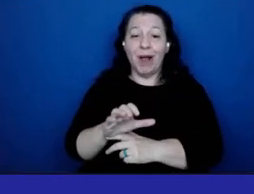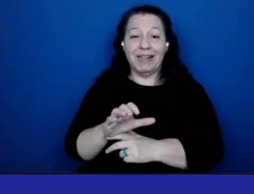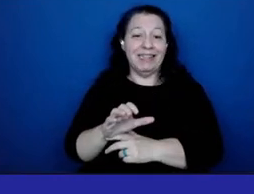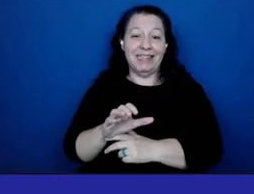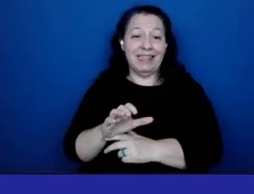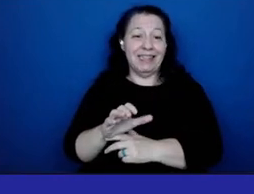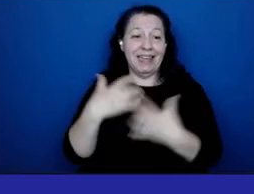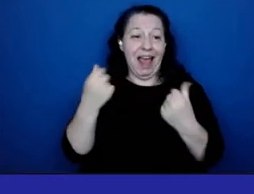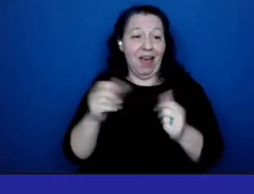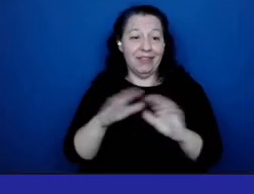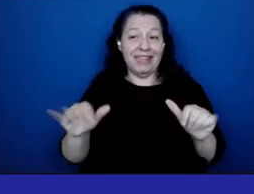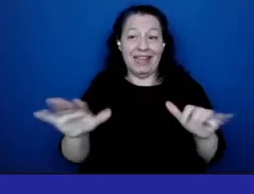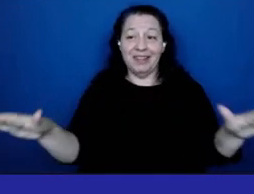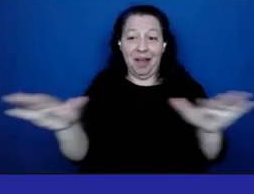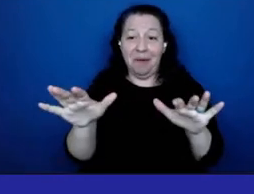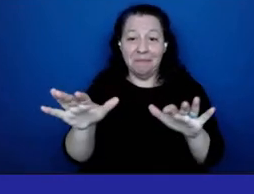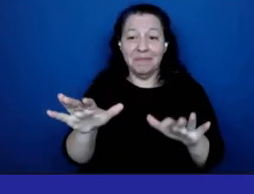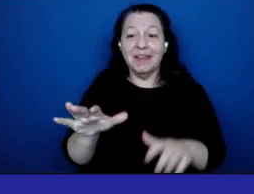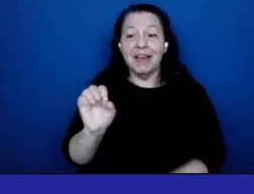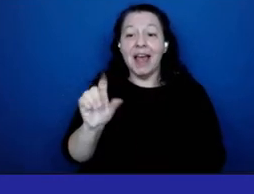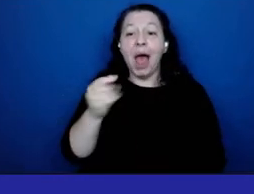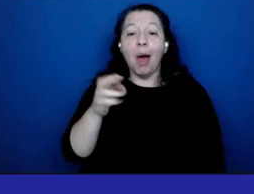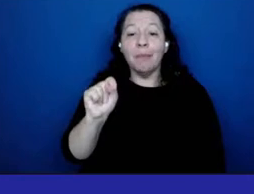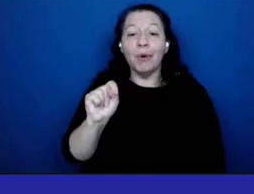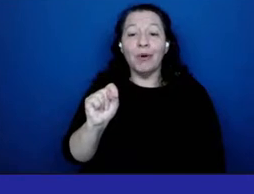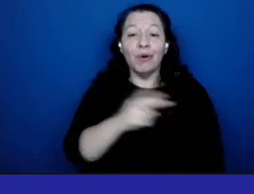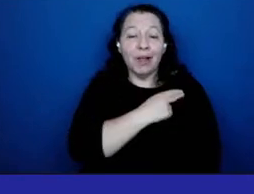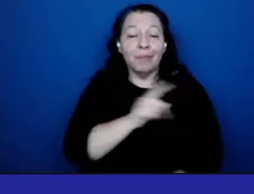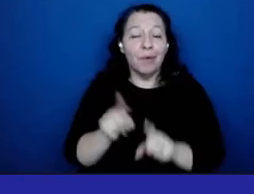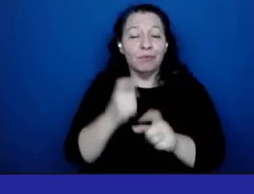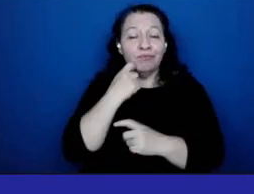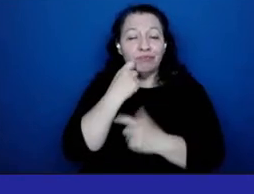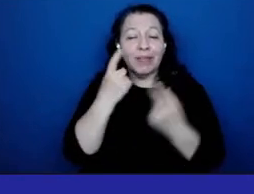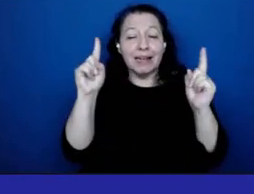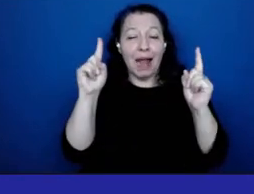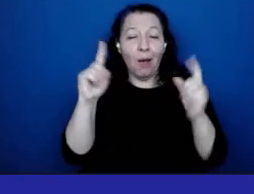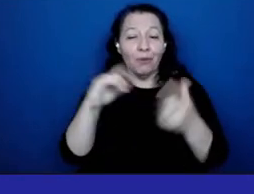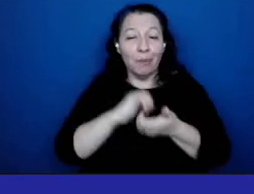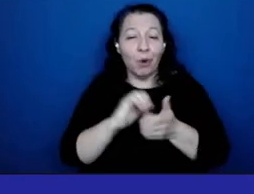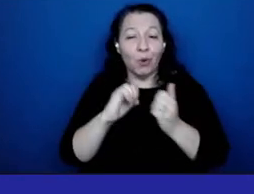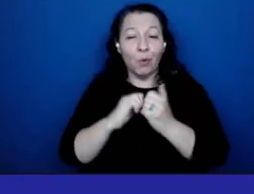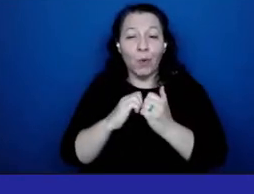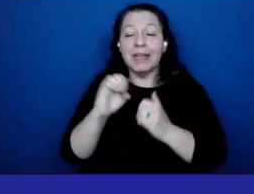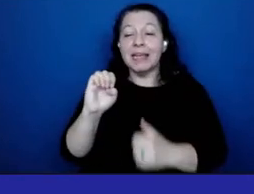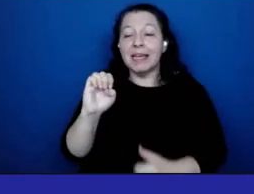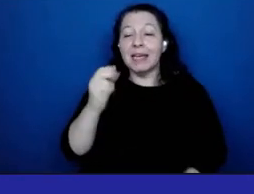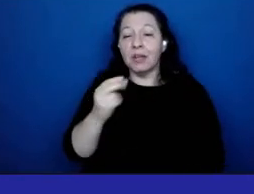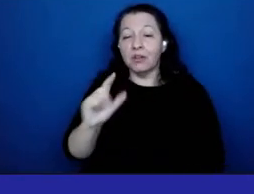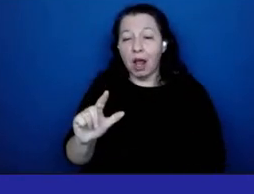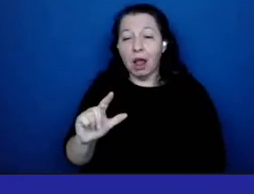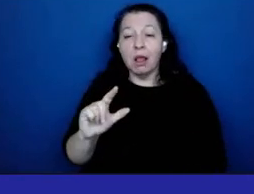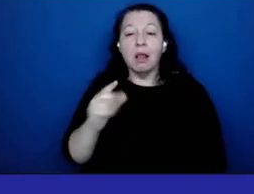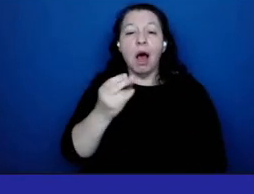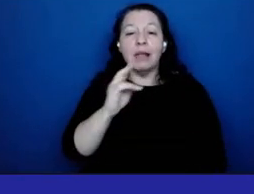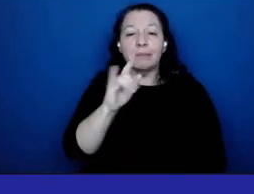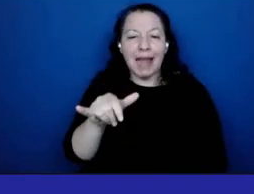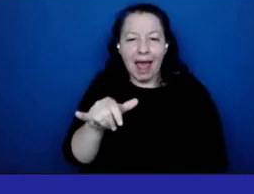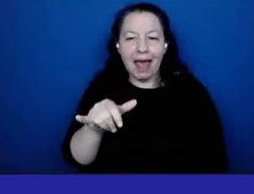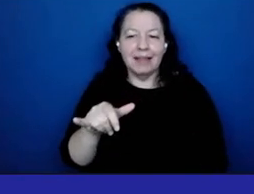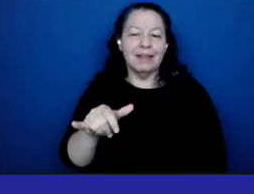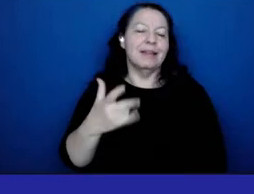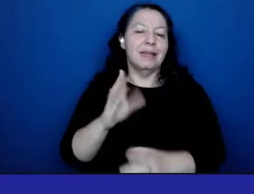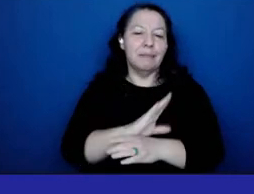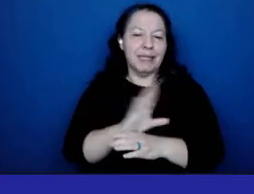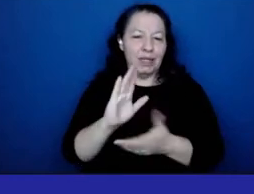elmhurst hospital also recently announced a partnership with ehl hospitality business school ehl was